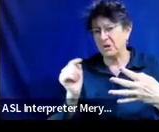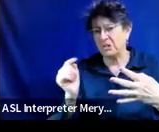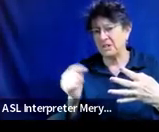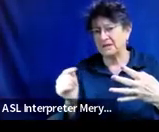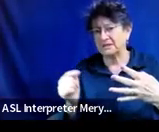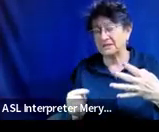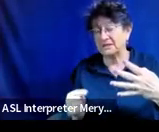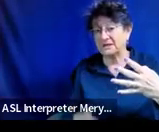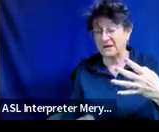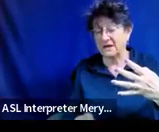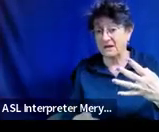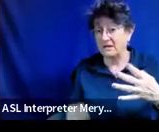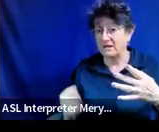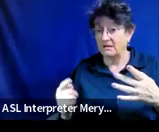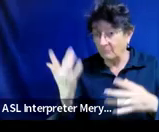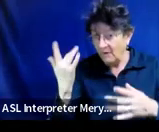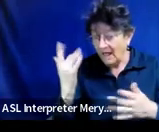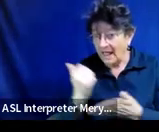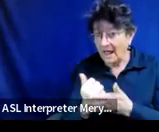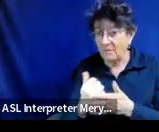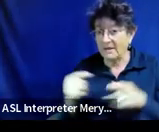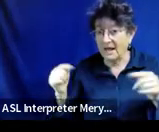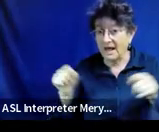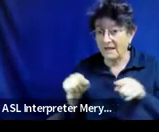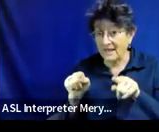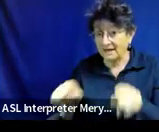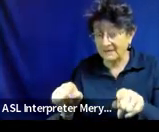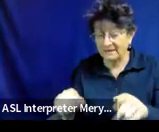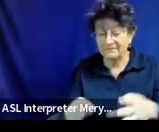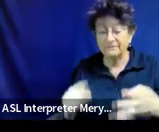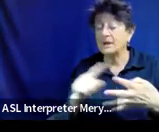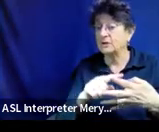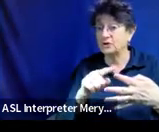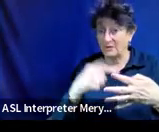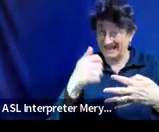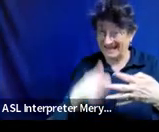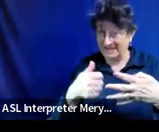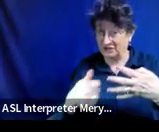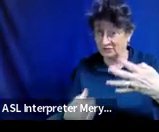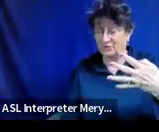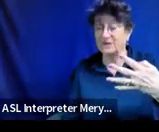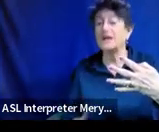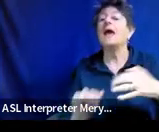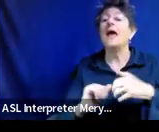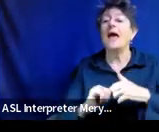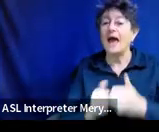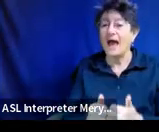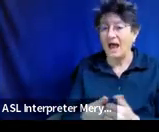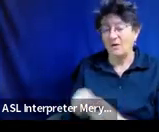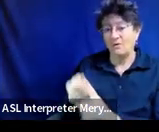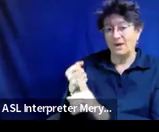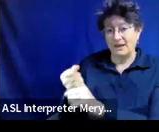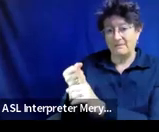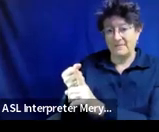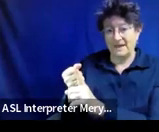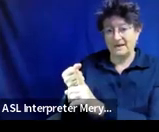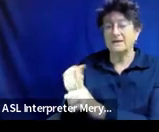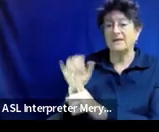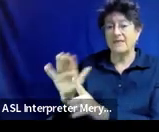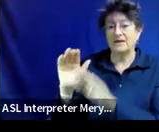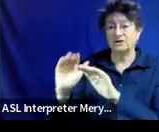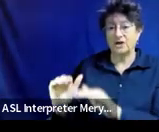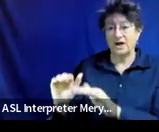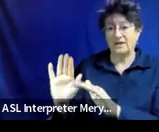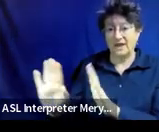um and then we also need to see how do those distinctly and distinctly measurable and persistent skill gaps affect the child's involvement